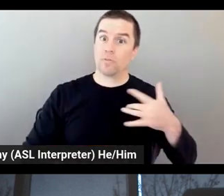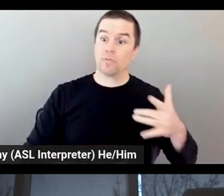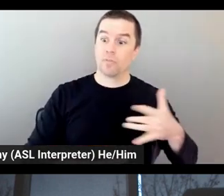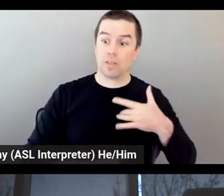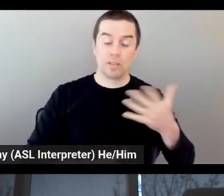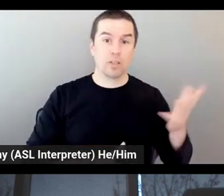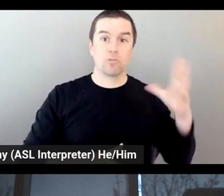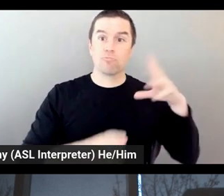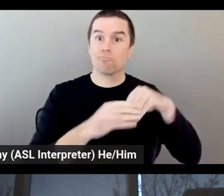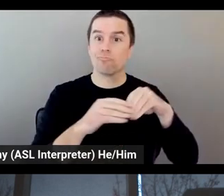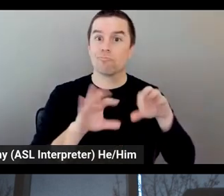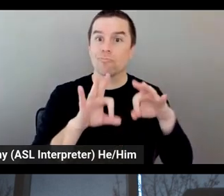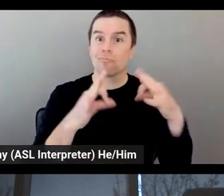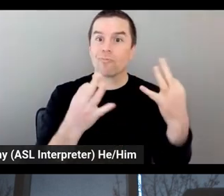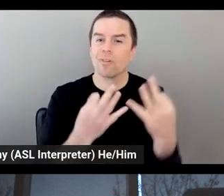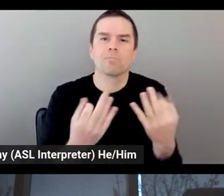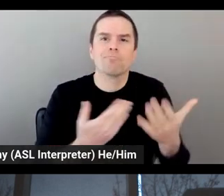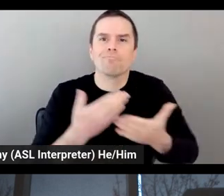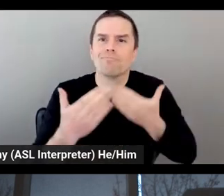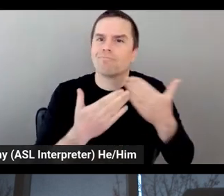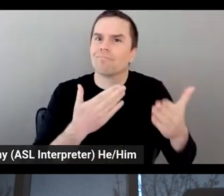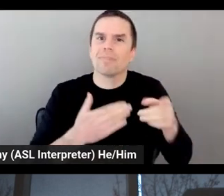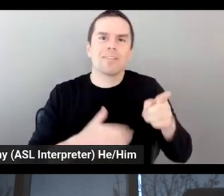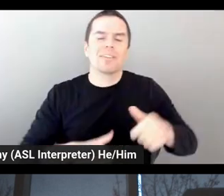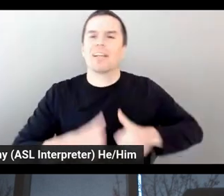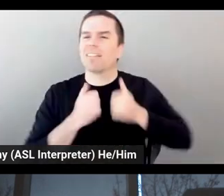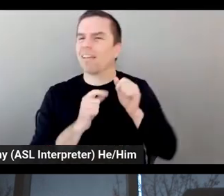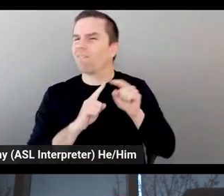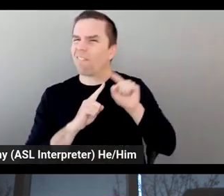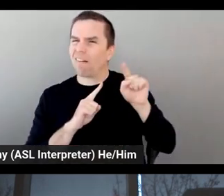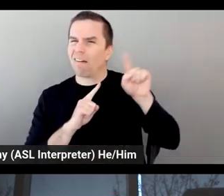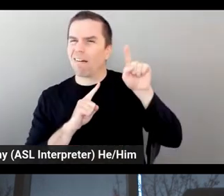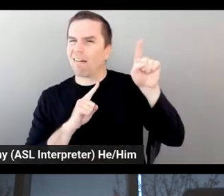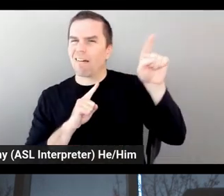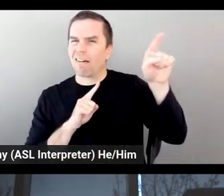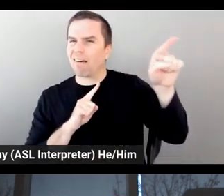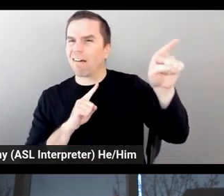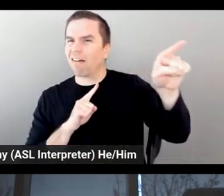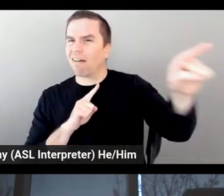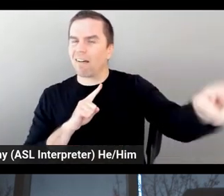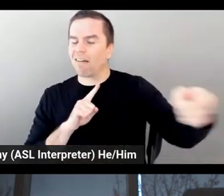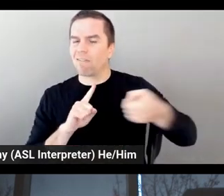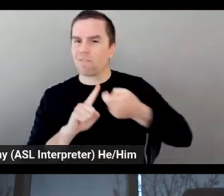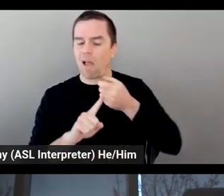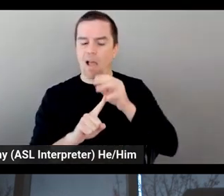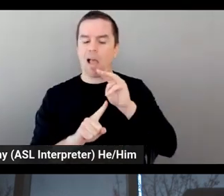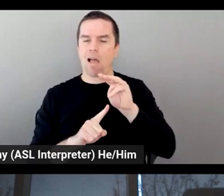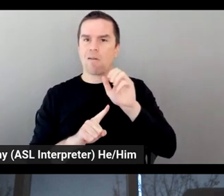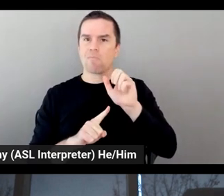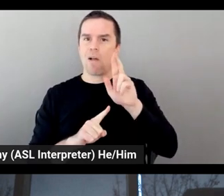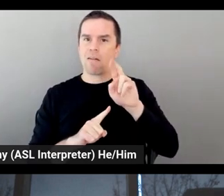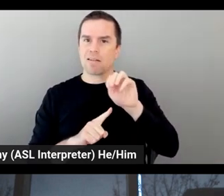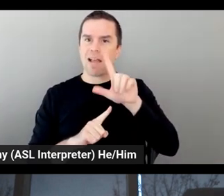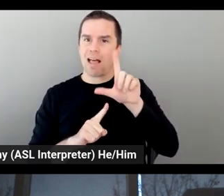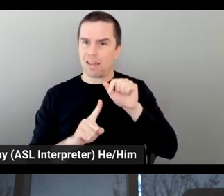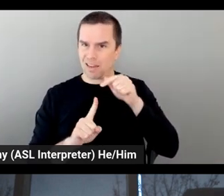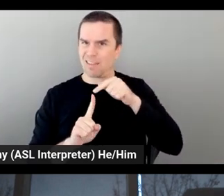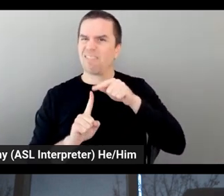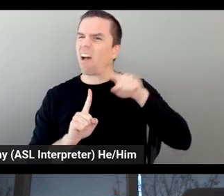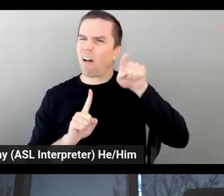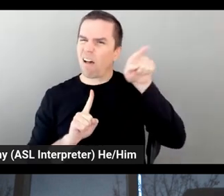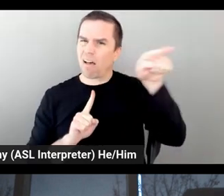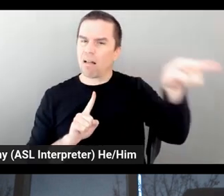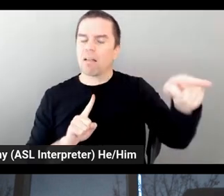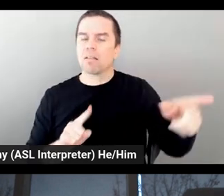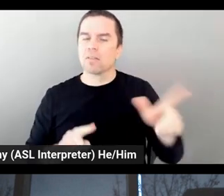Maranello. So, that's really what we want to push into the app, part of the magic that is happening